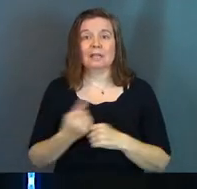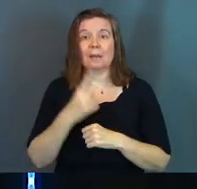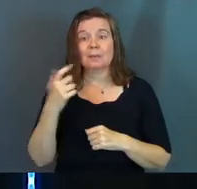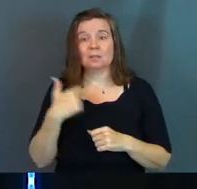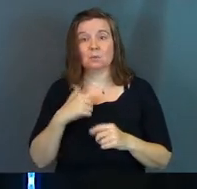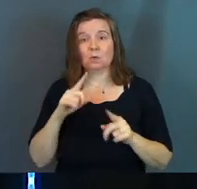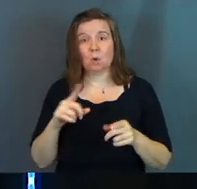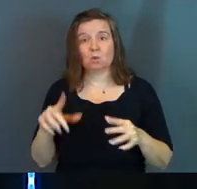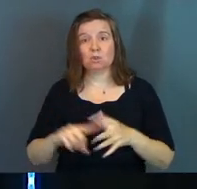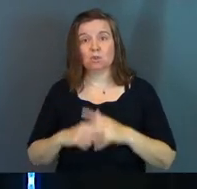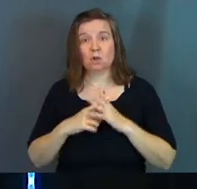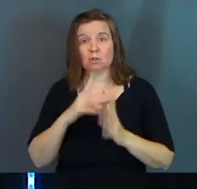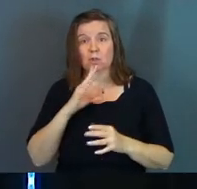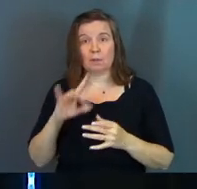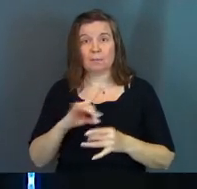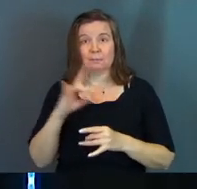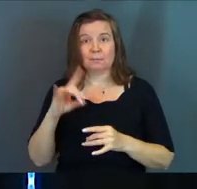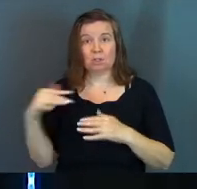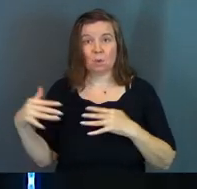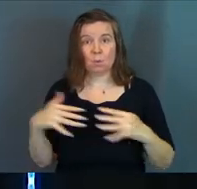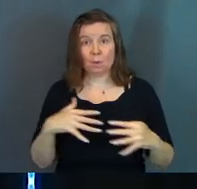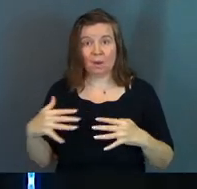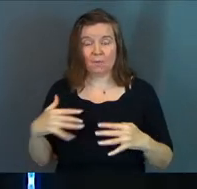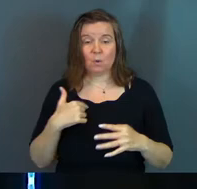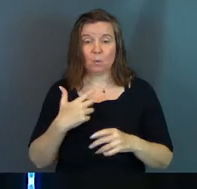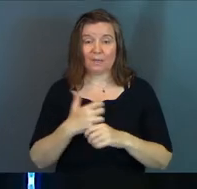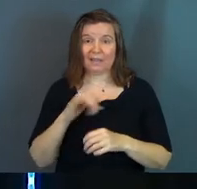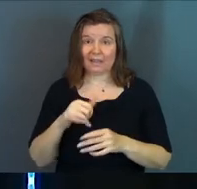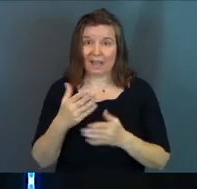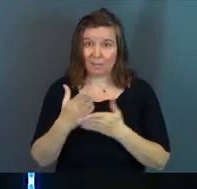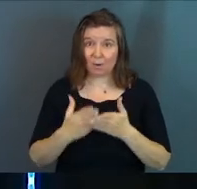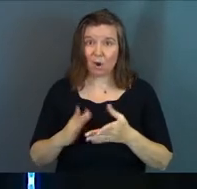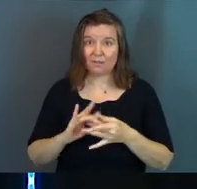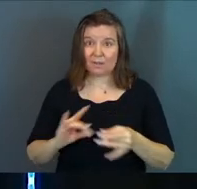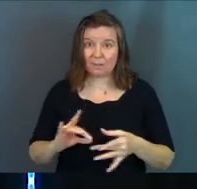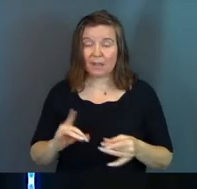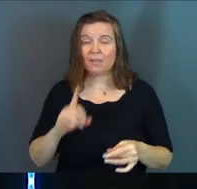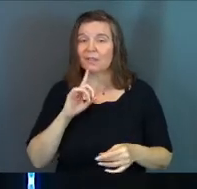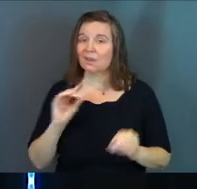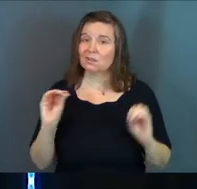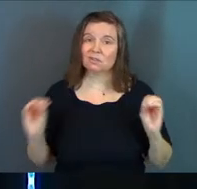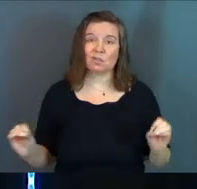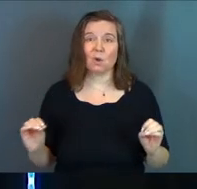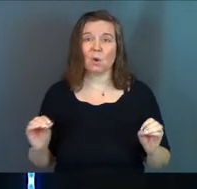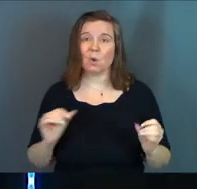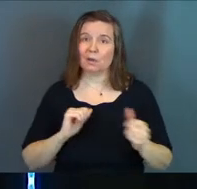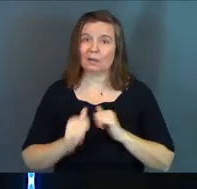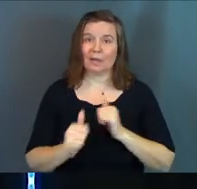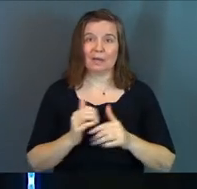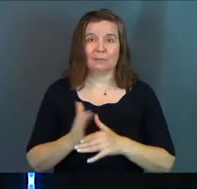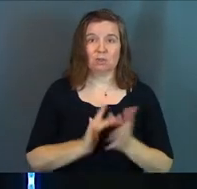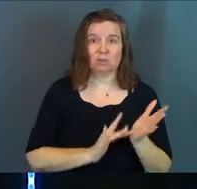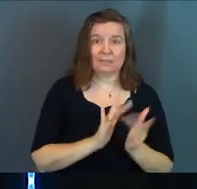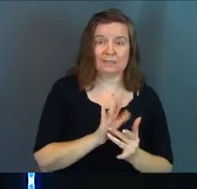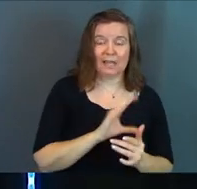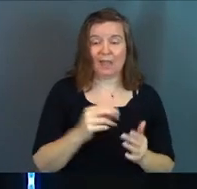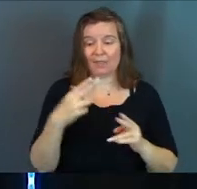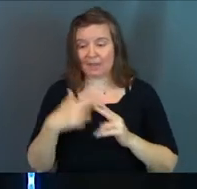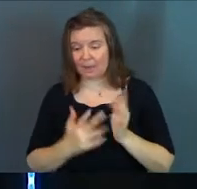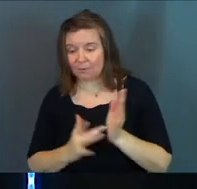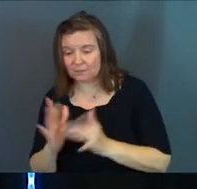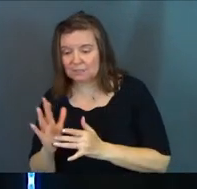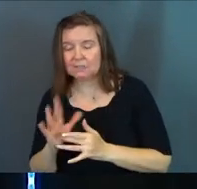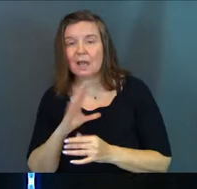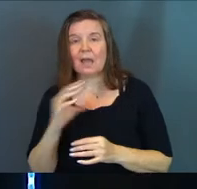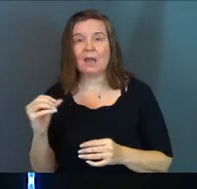because as we go to start to talk about spiritual warfare, when we get to that part of the message, there is no contest between Jesus and the name of